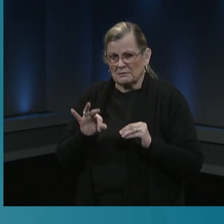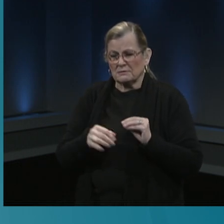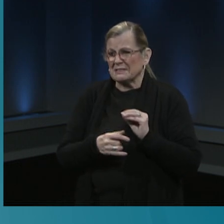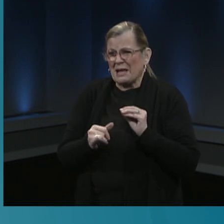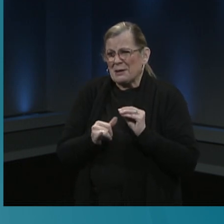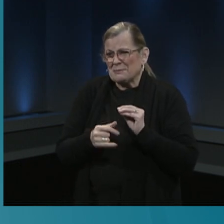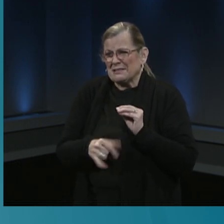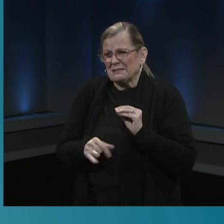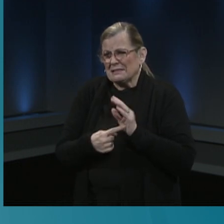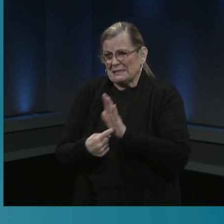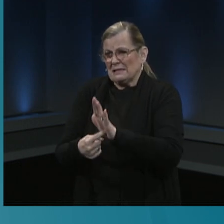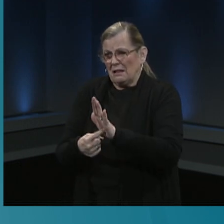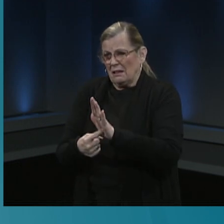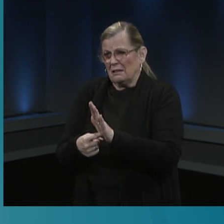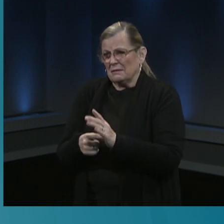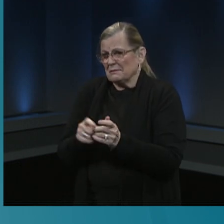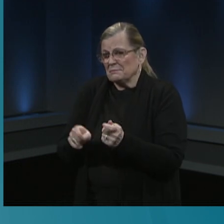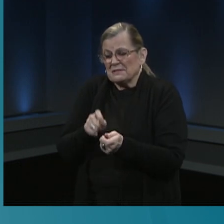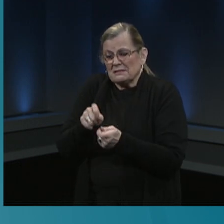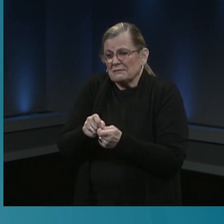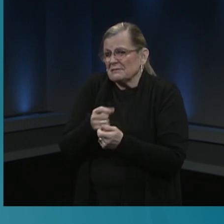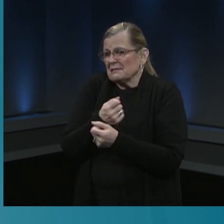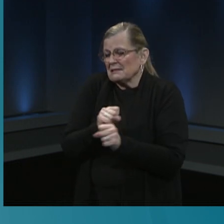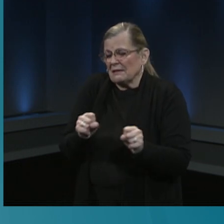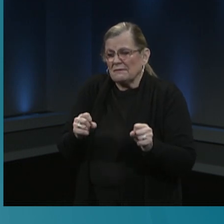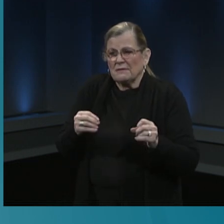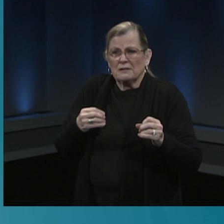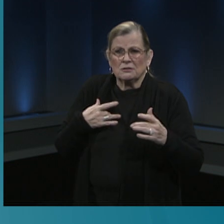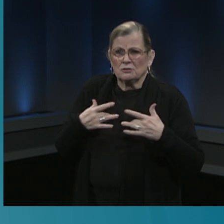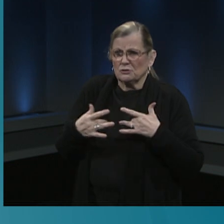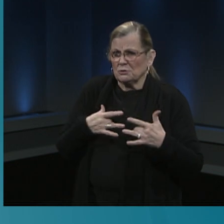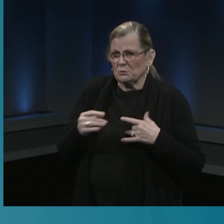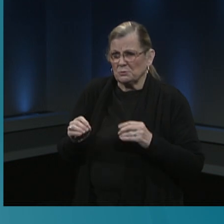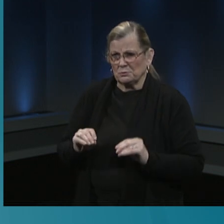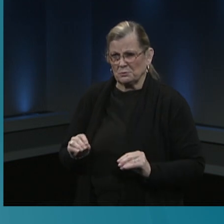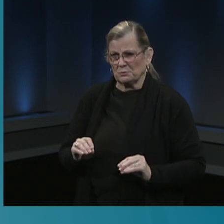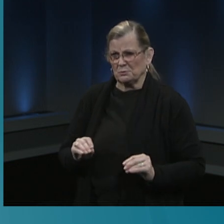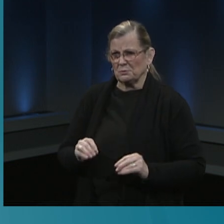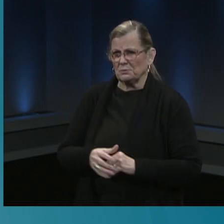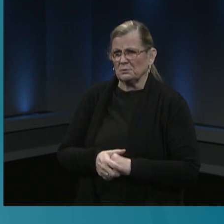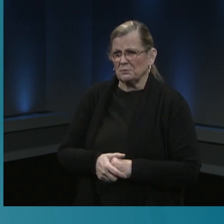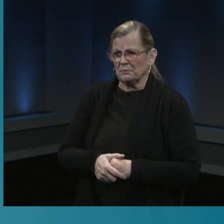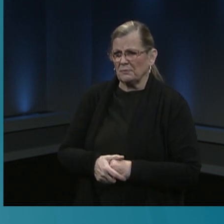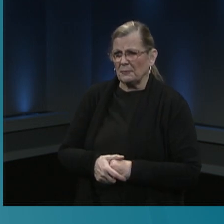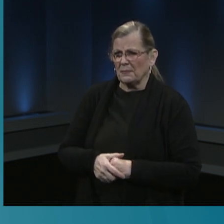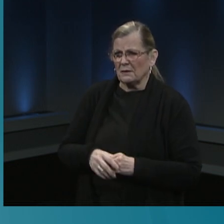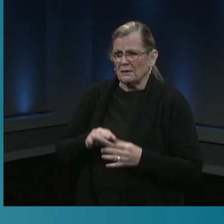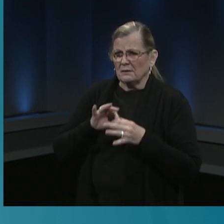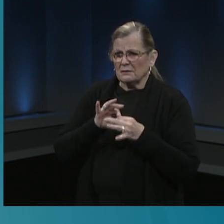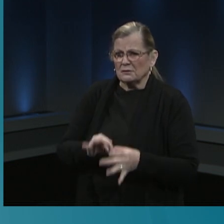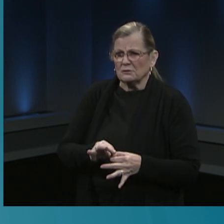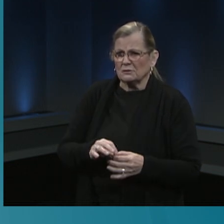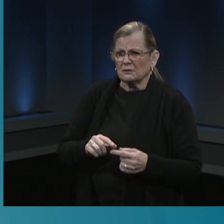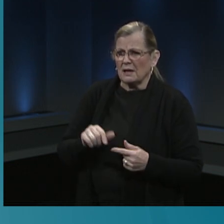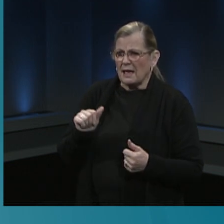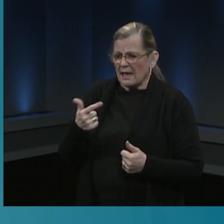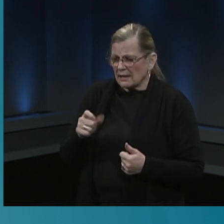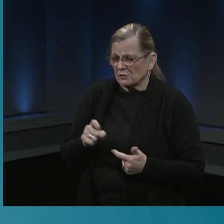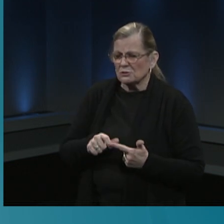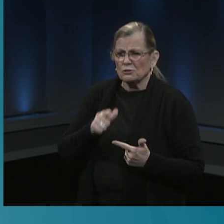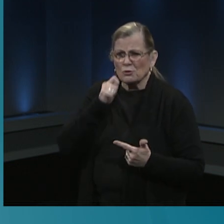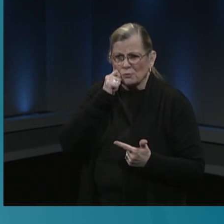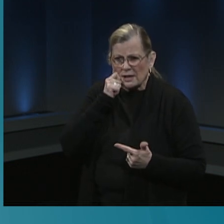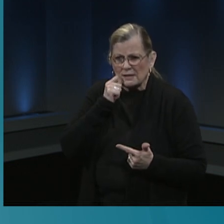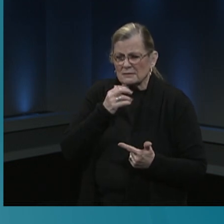in subgroup analysis by race, age, race, and ethnicity, or medical condition, or prior